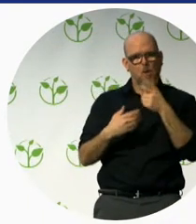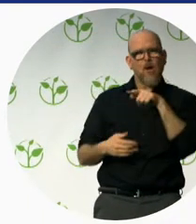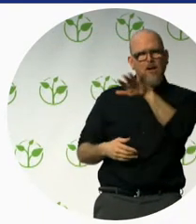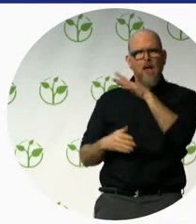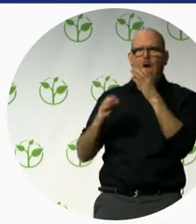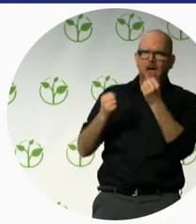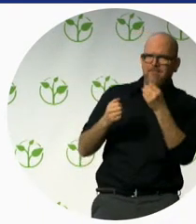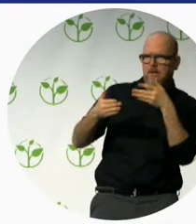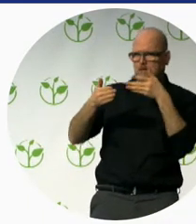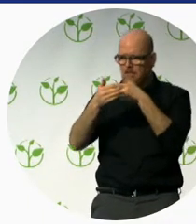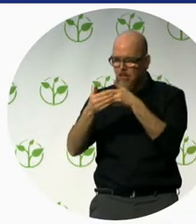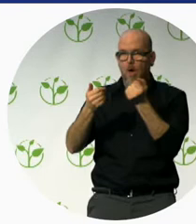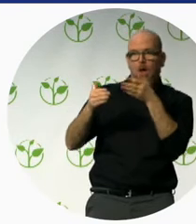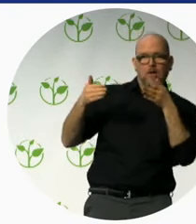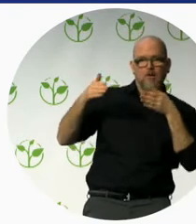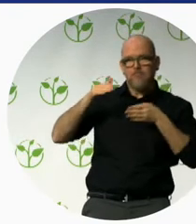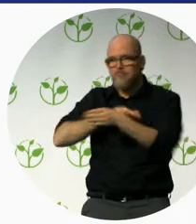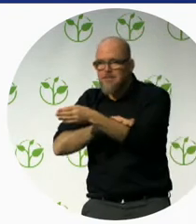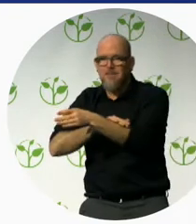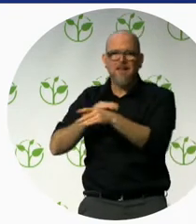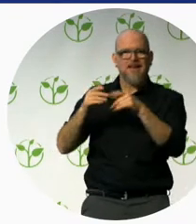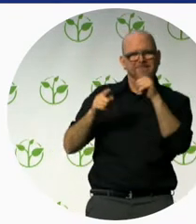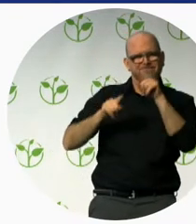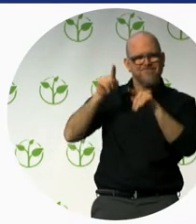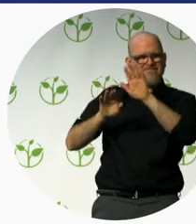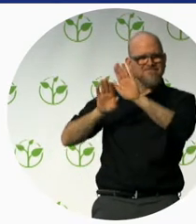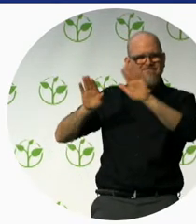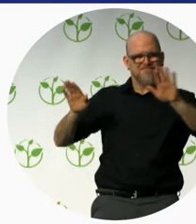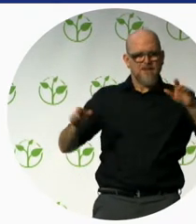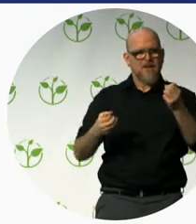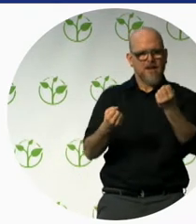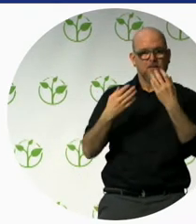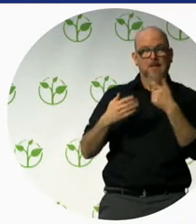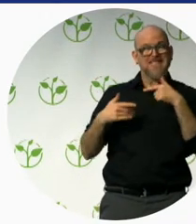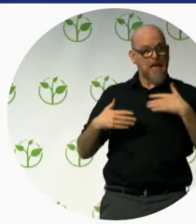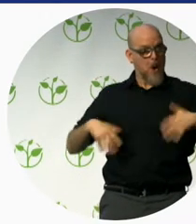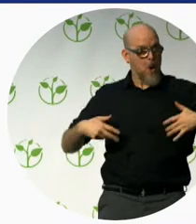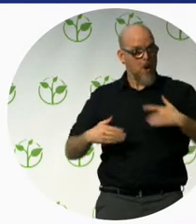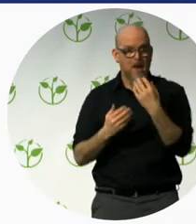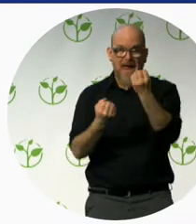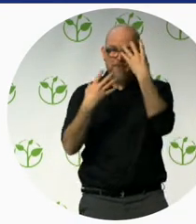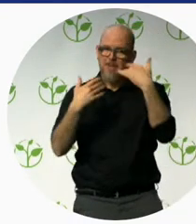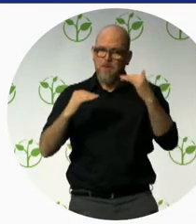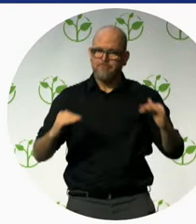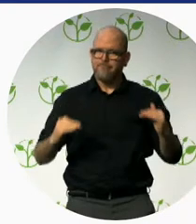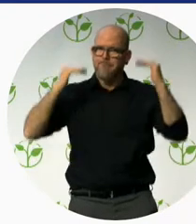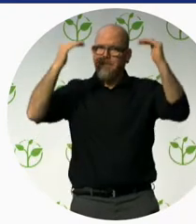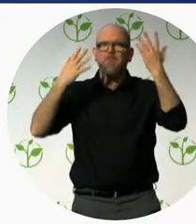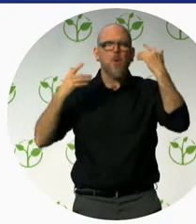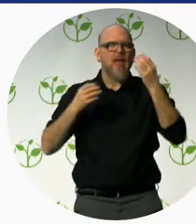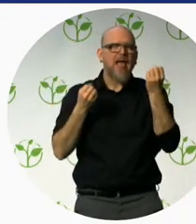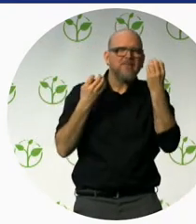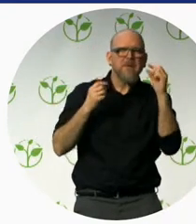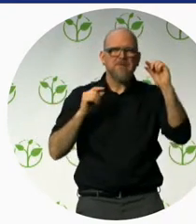selected those places that have a certain level of accessibility. We're not saying that everything is perfect. You can see that on the